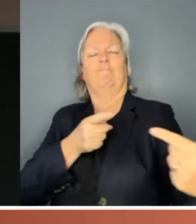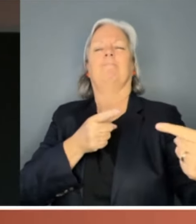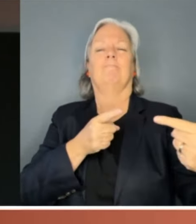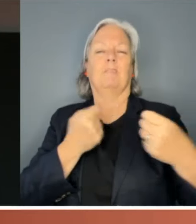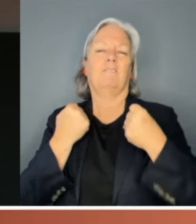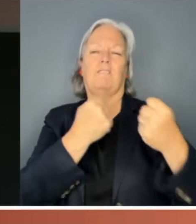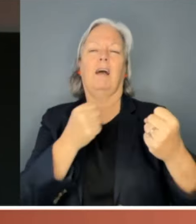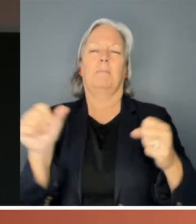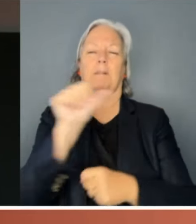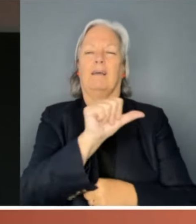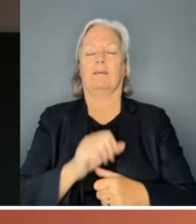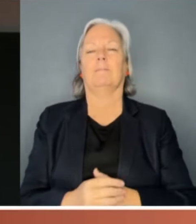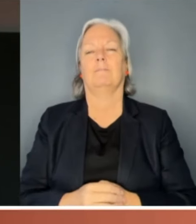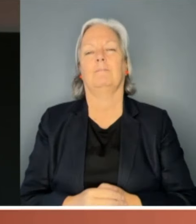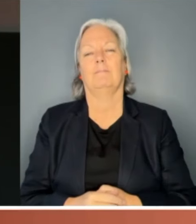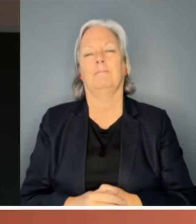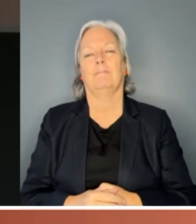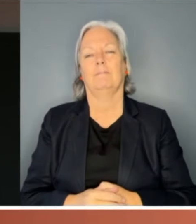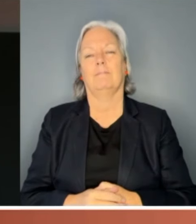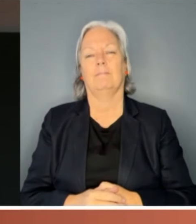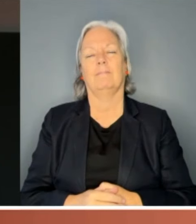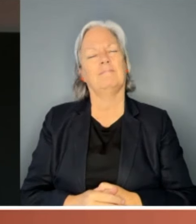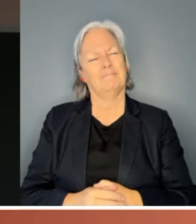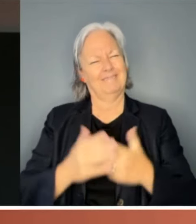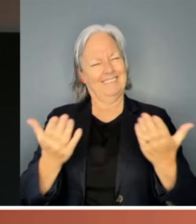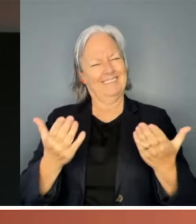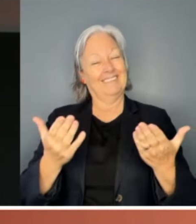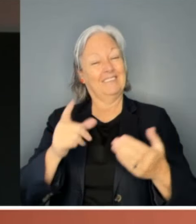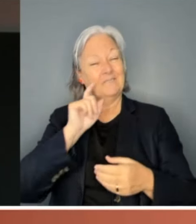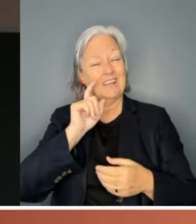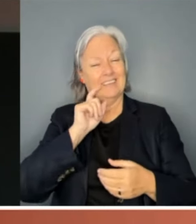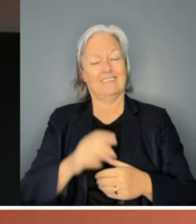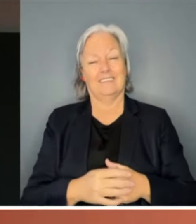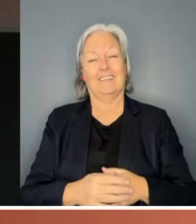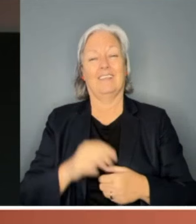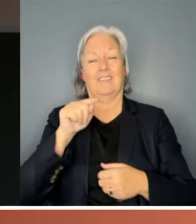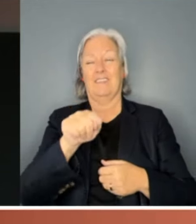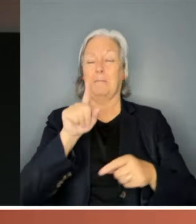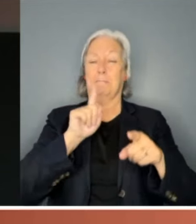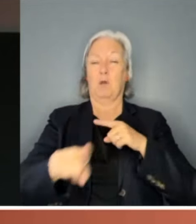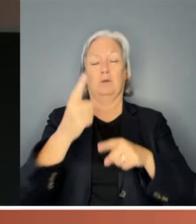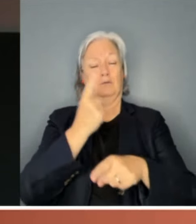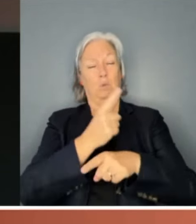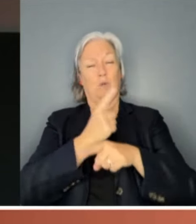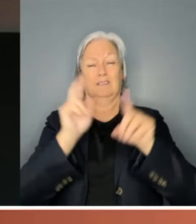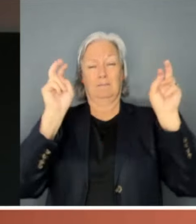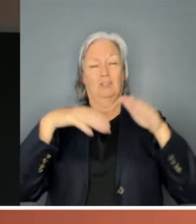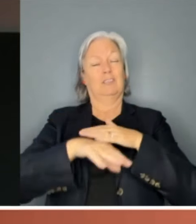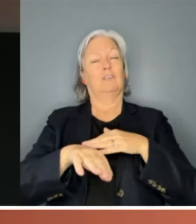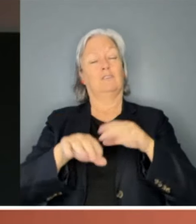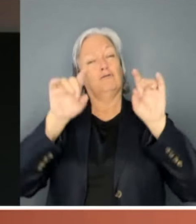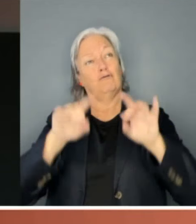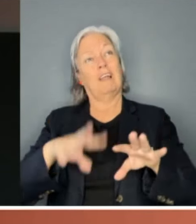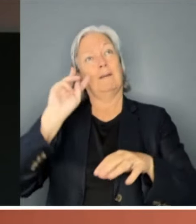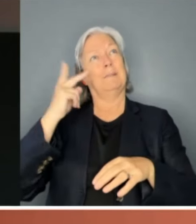Isn't it ironic that the most cited, quoted and talked about speech in Australian political history